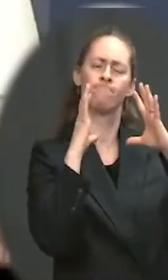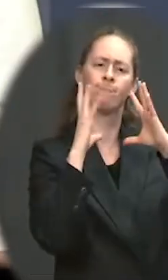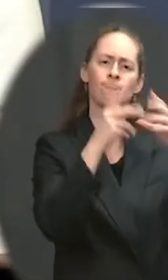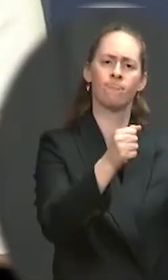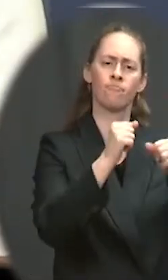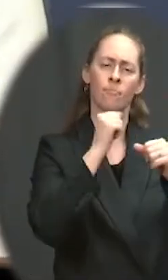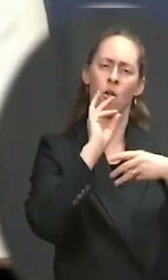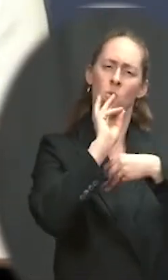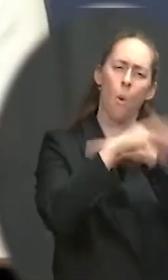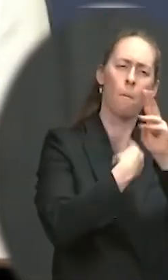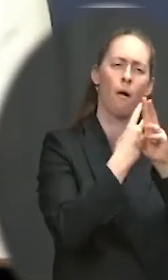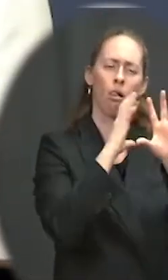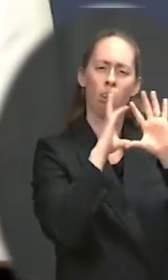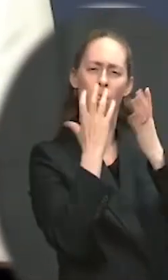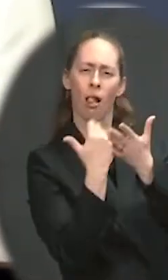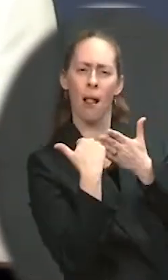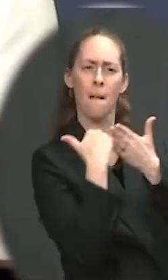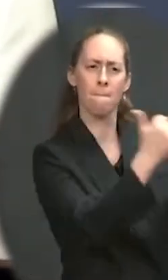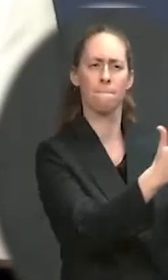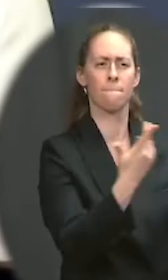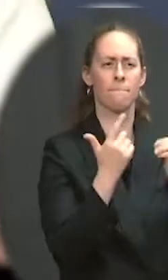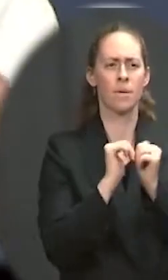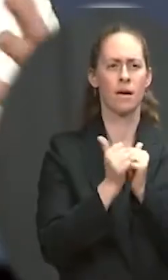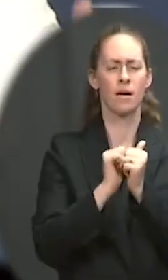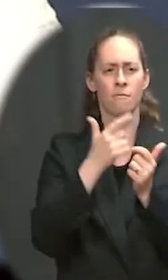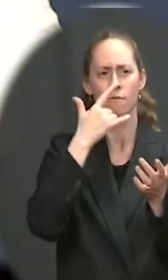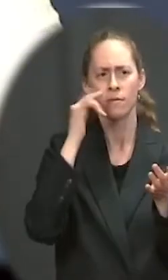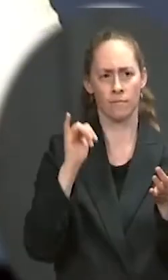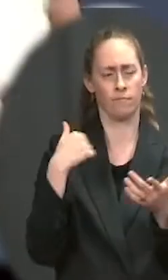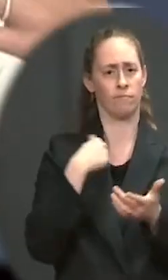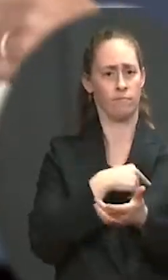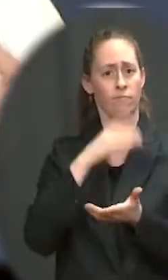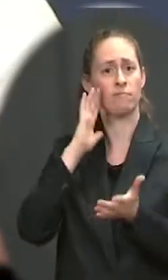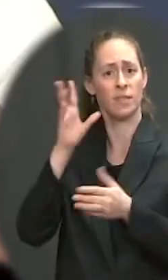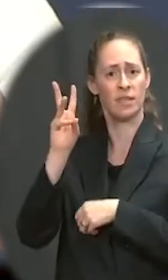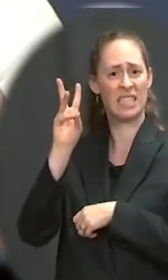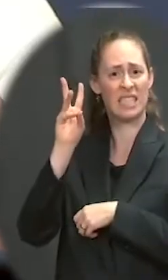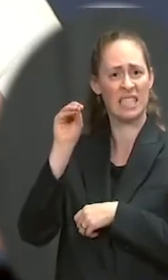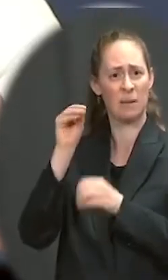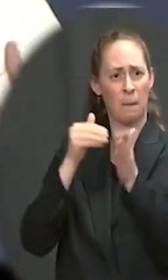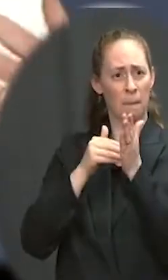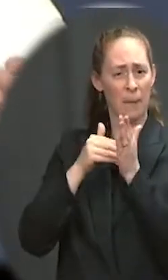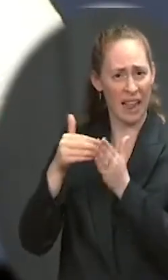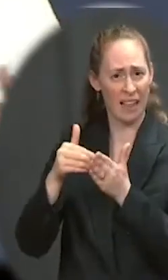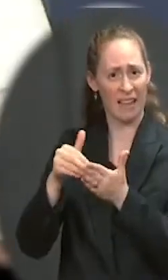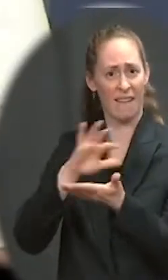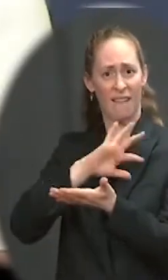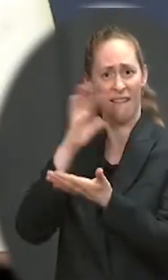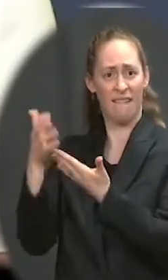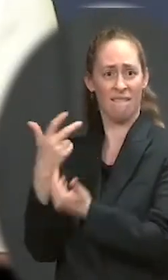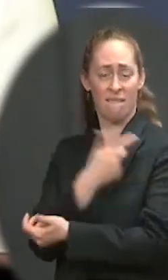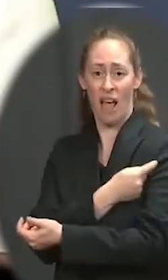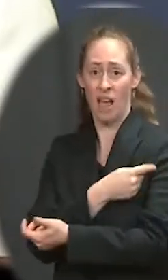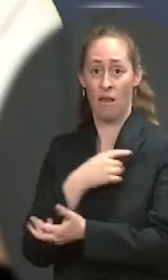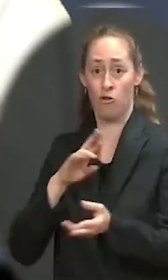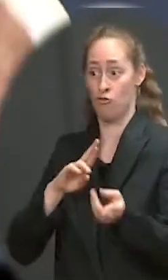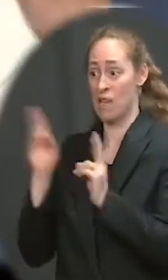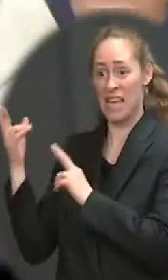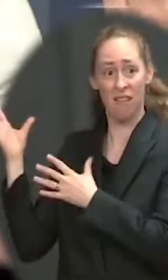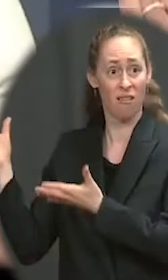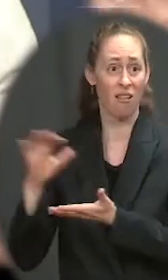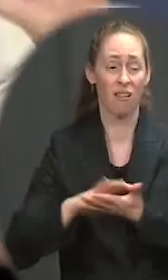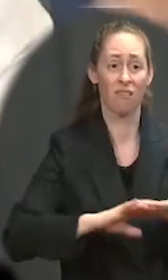providing 60 million doses to the global community, once we have that available, that are AstraZeneca doses.